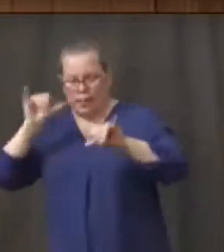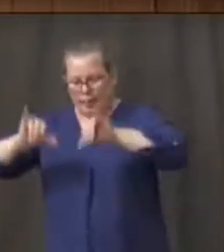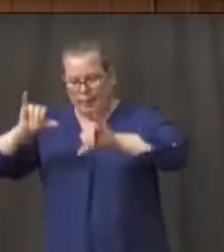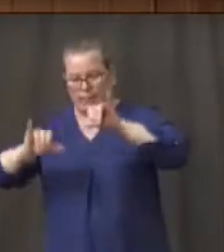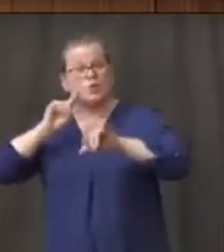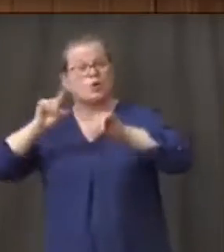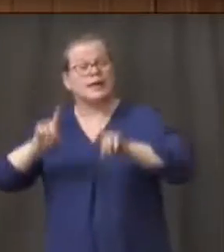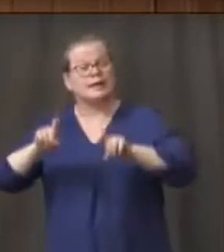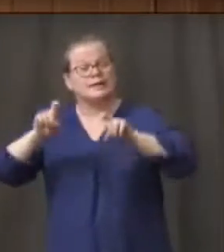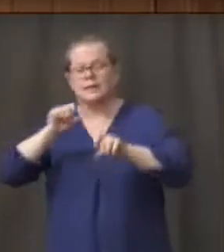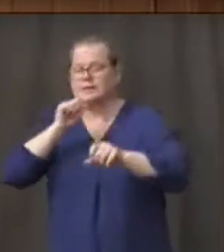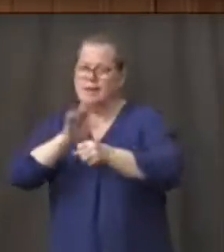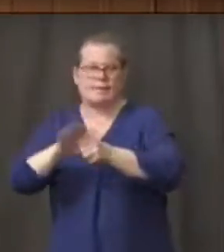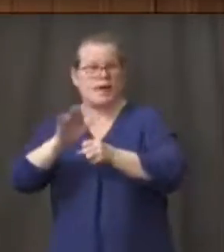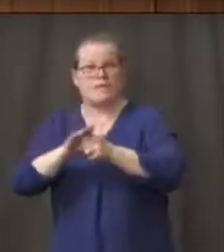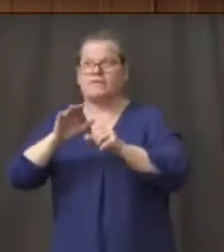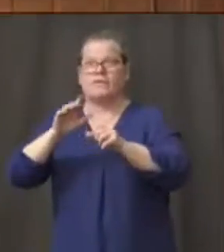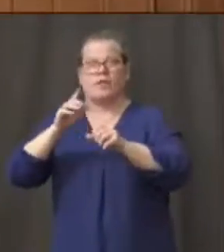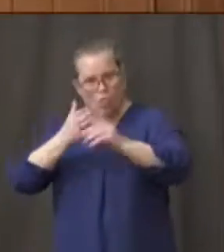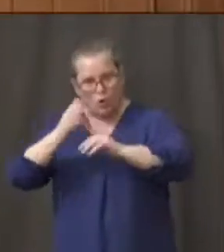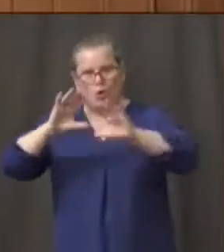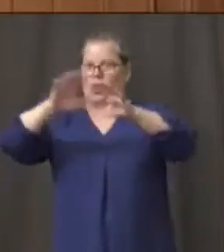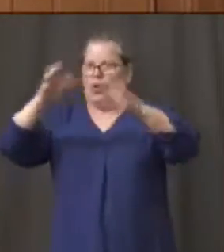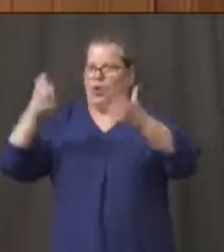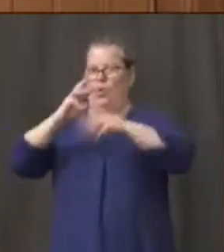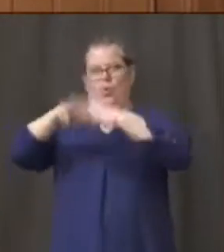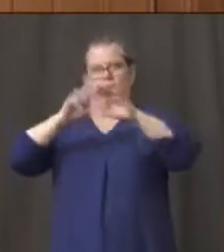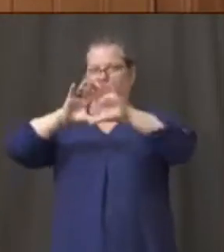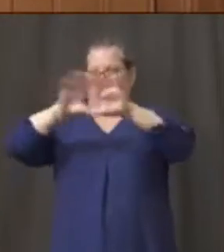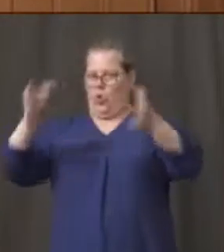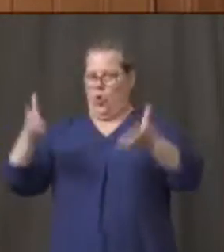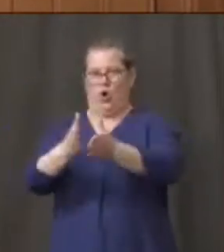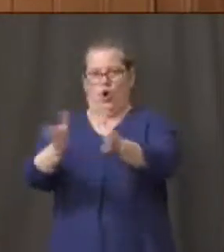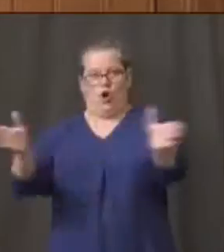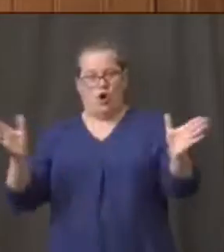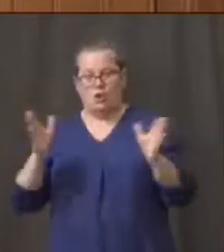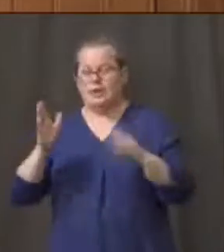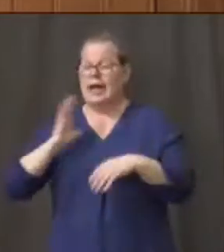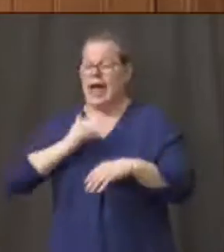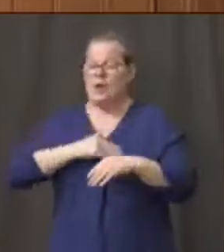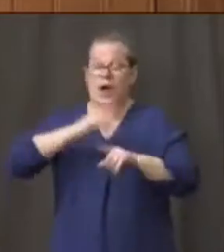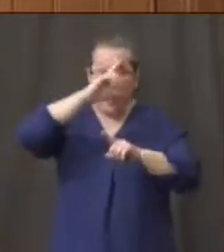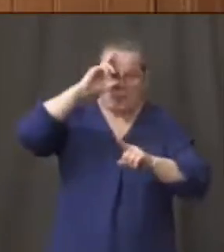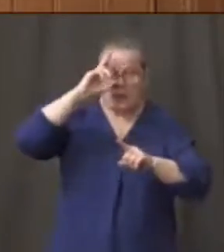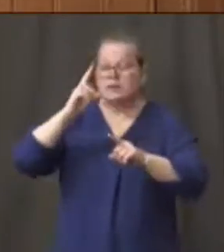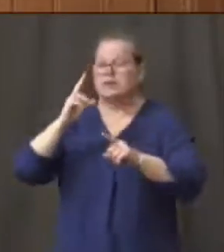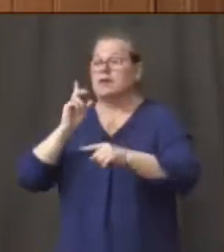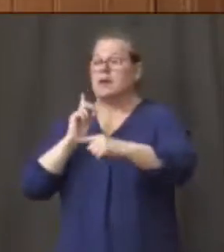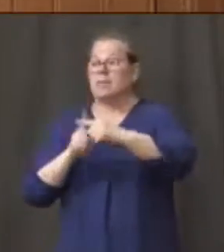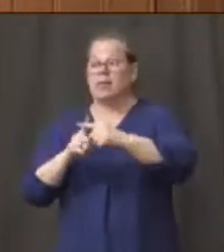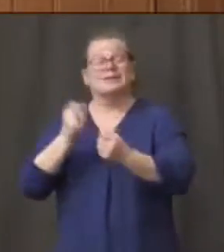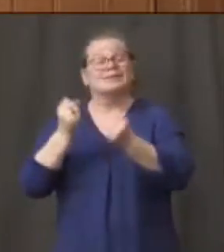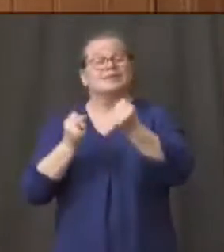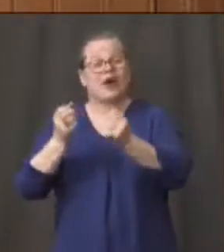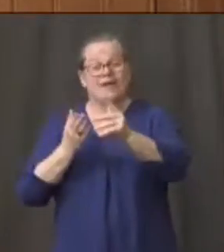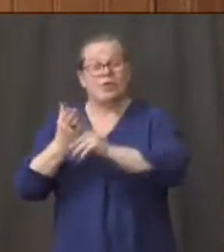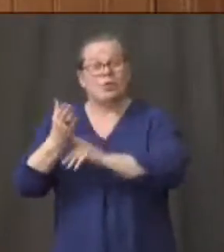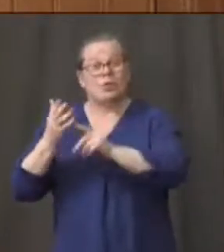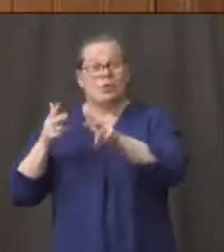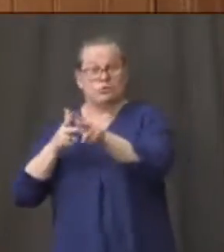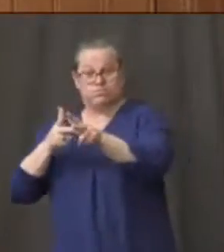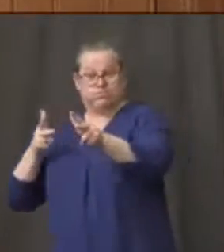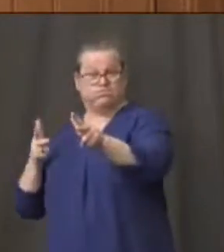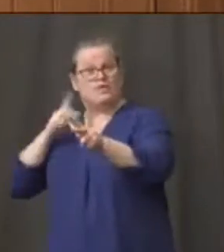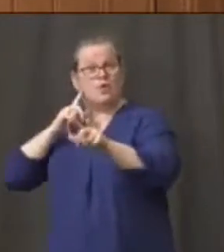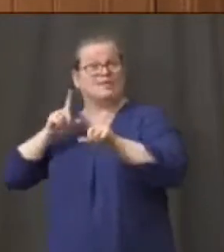and our hospitals and our state lab and all of the drive-street testing facilities are in a constant battle every day to procure more